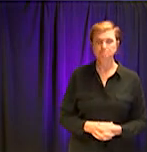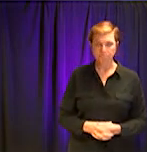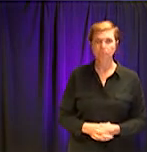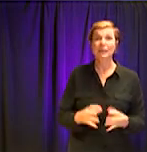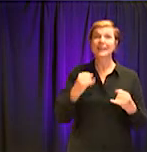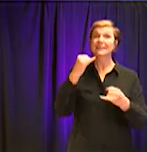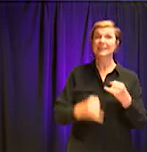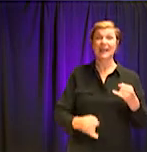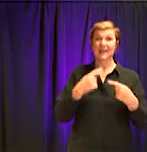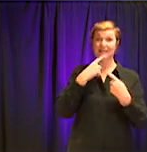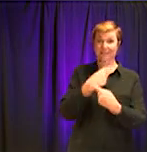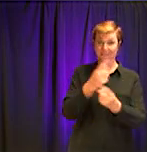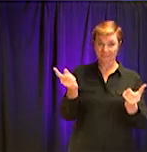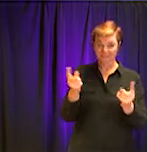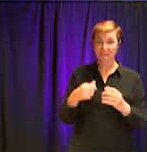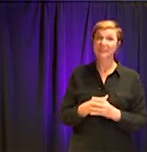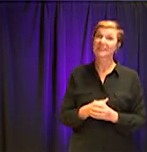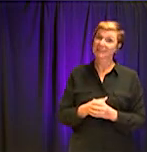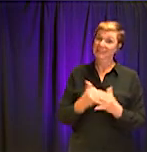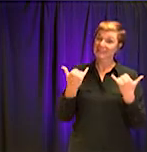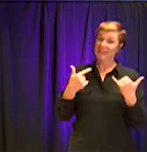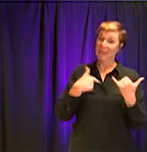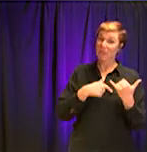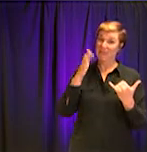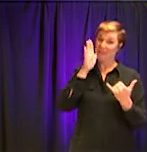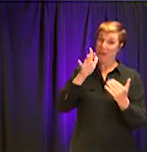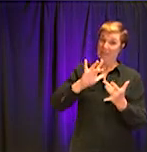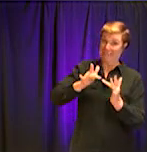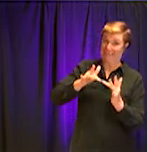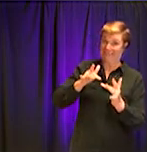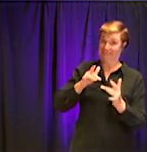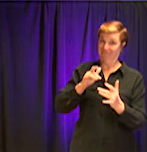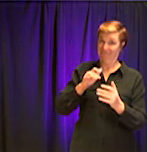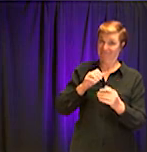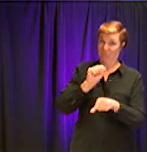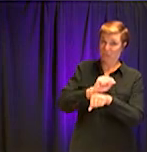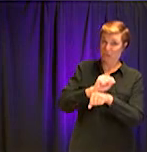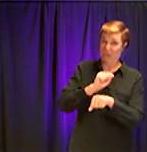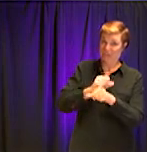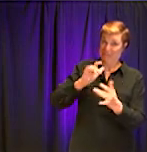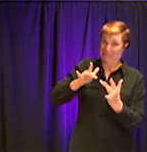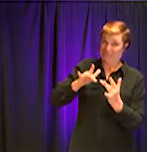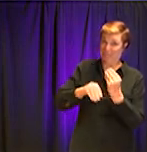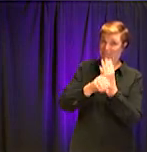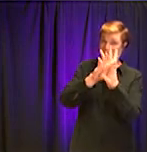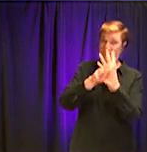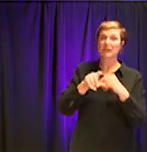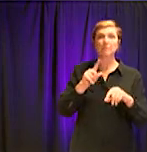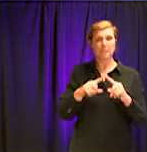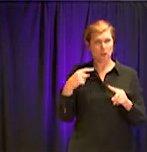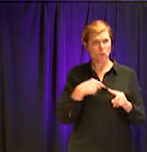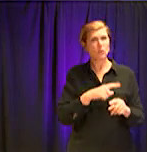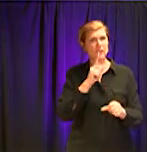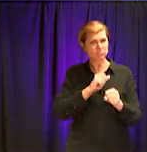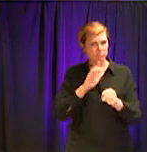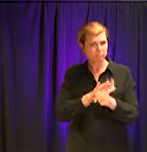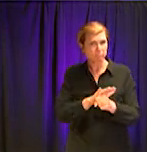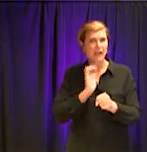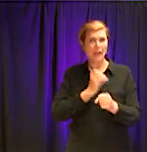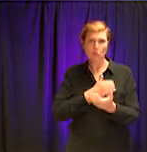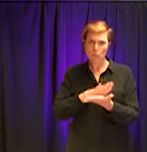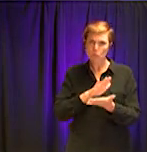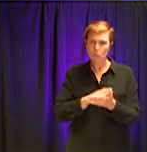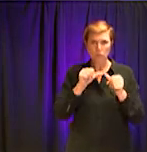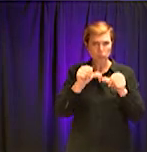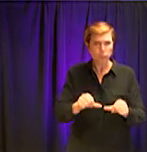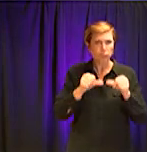while we are teleworking, we are continuing with the work to ensure that our operations are still running for our school district. So